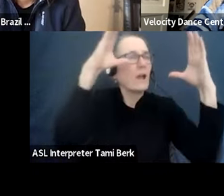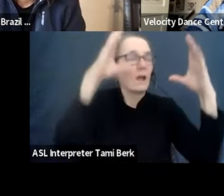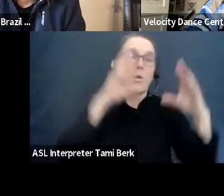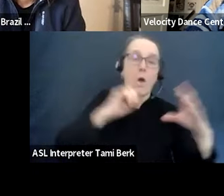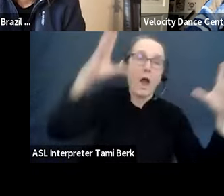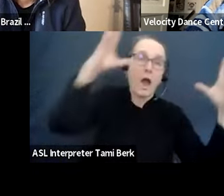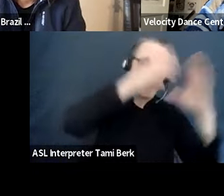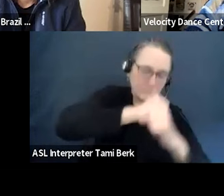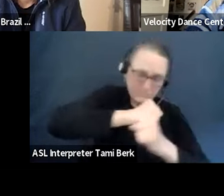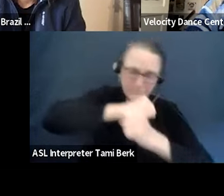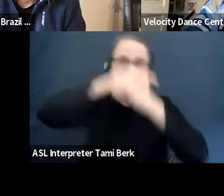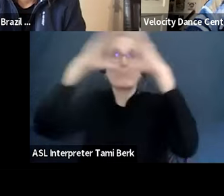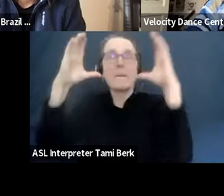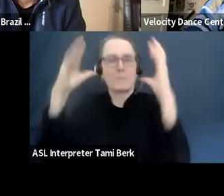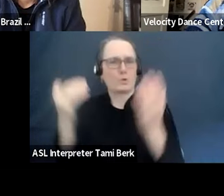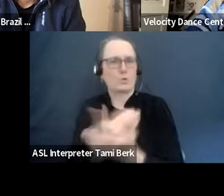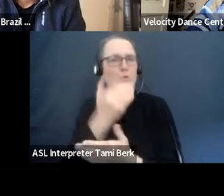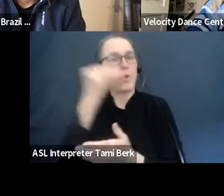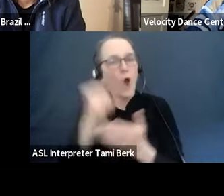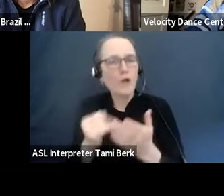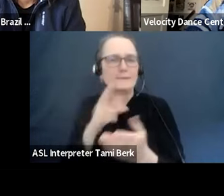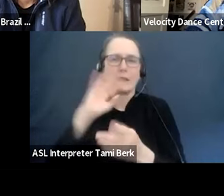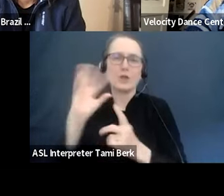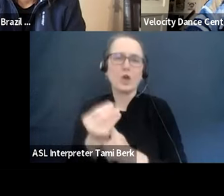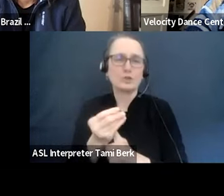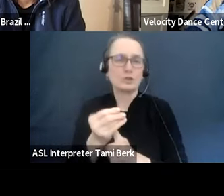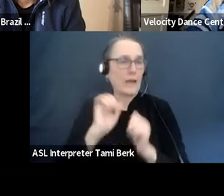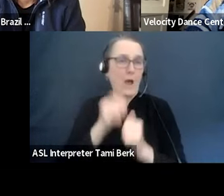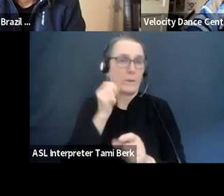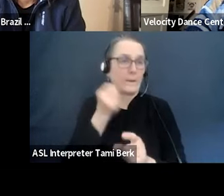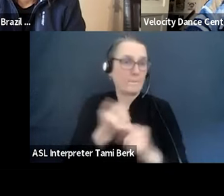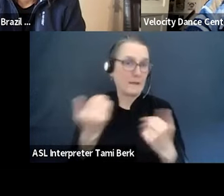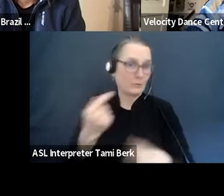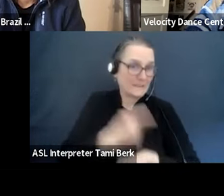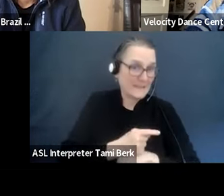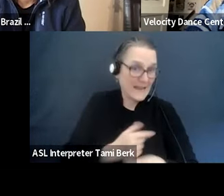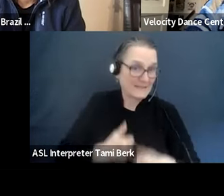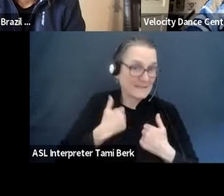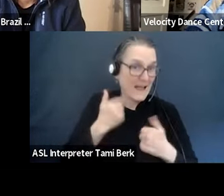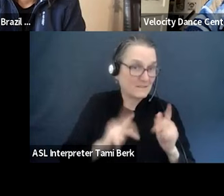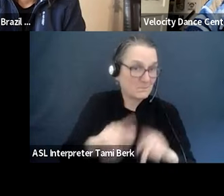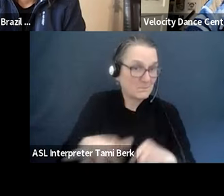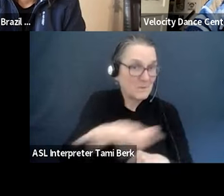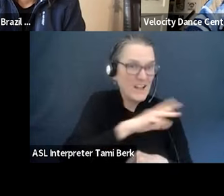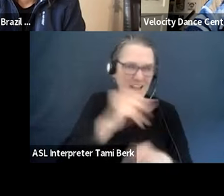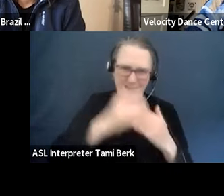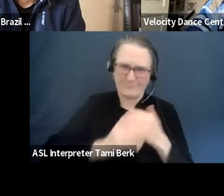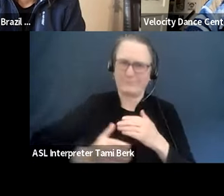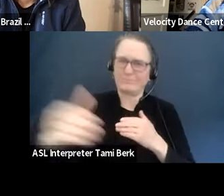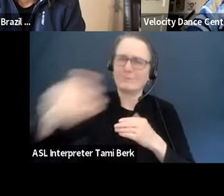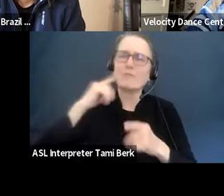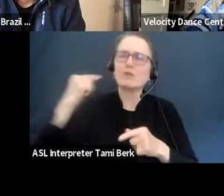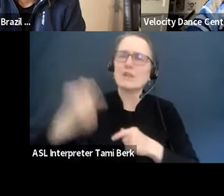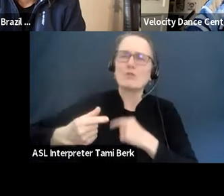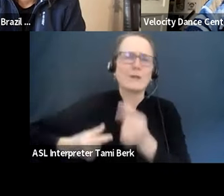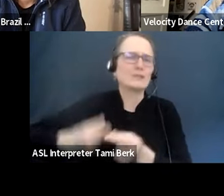and a part of the everyday lives of people for generations to come. So with that, I thank you very, very much for participating today, and thank